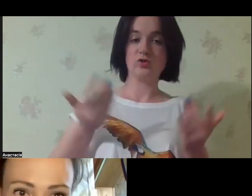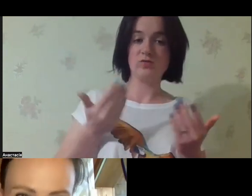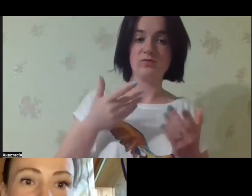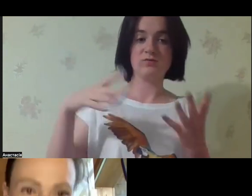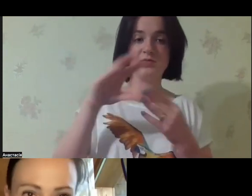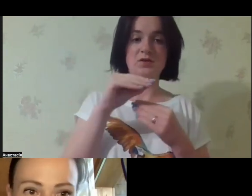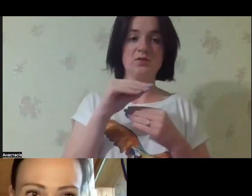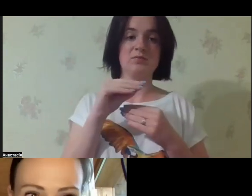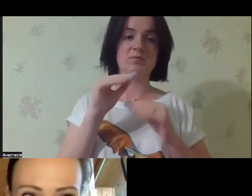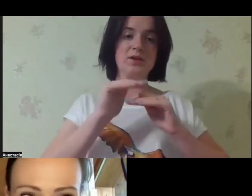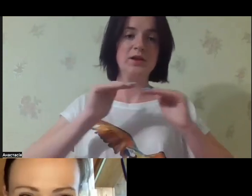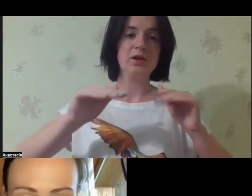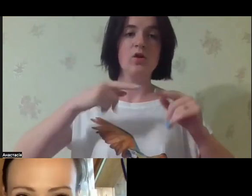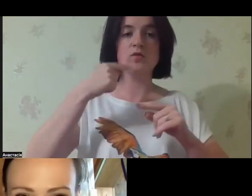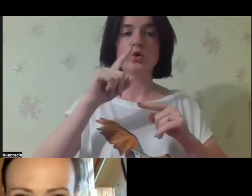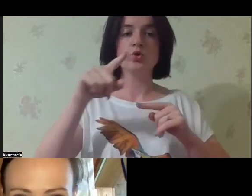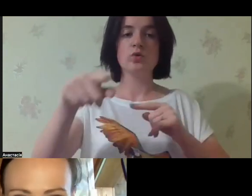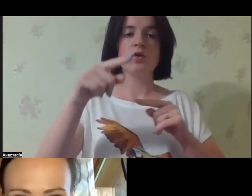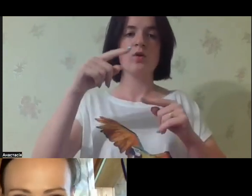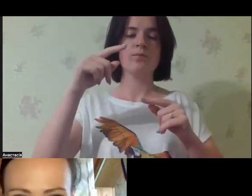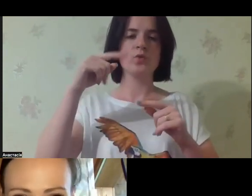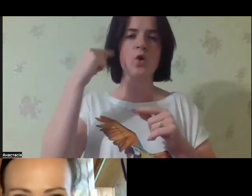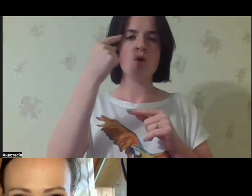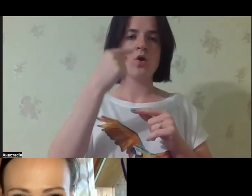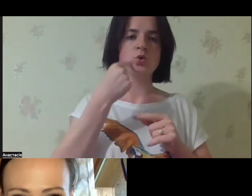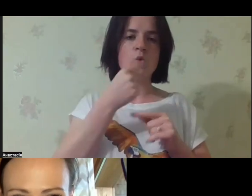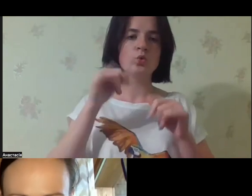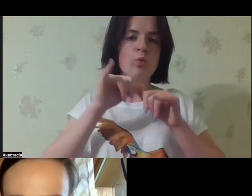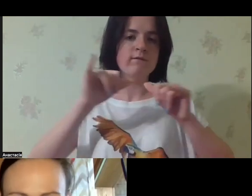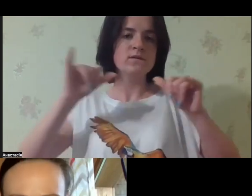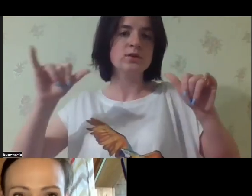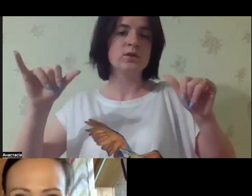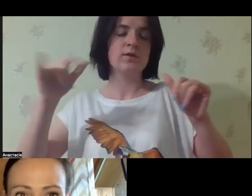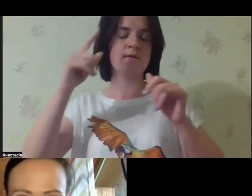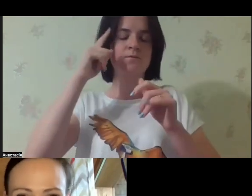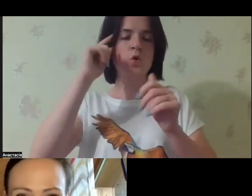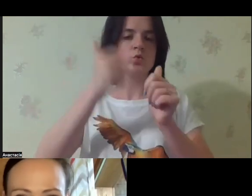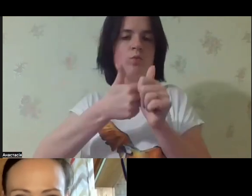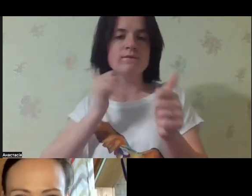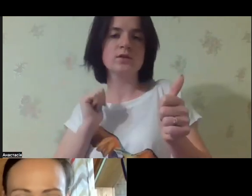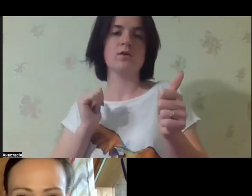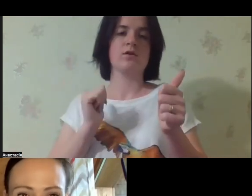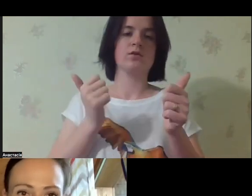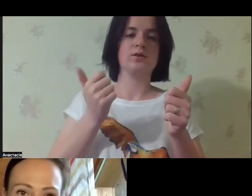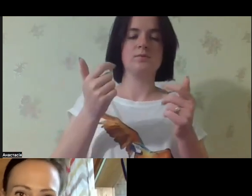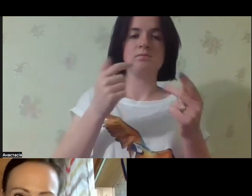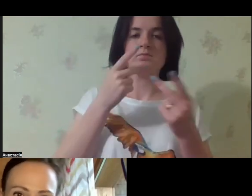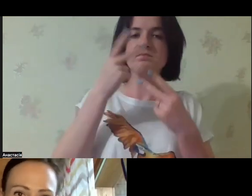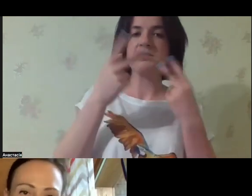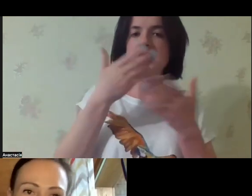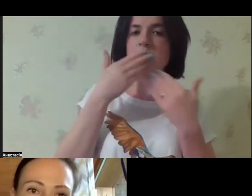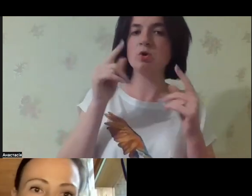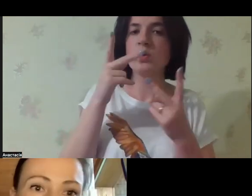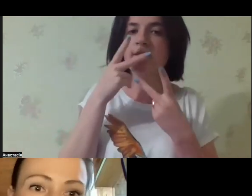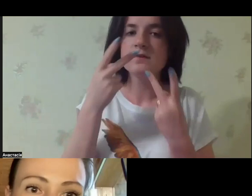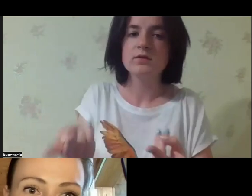Because in the institution where I lived, they always give the diagnosis for intellectual, for mental